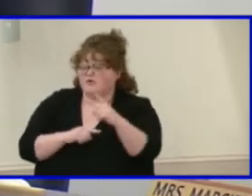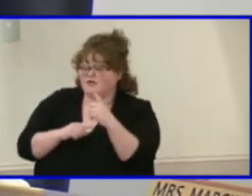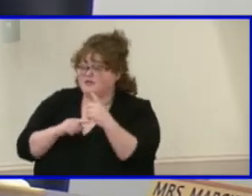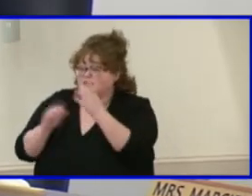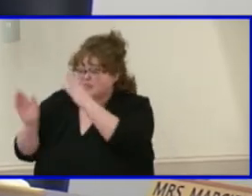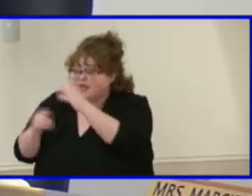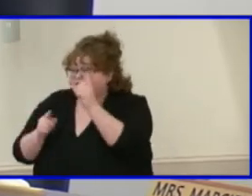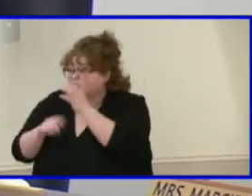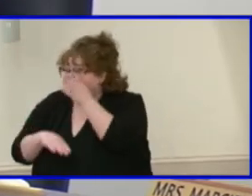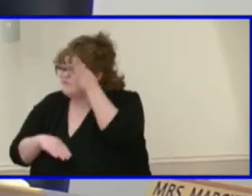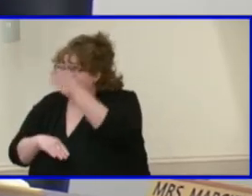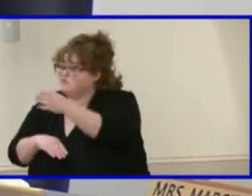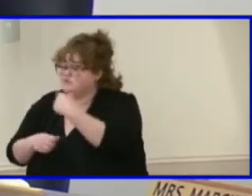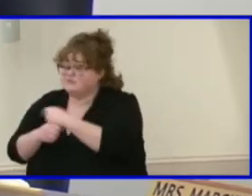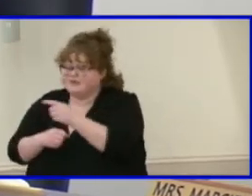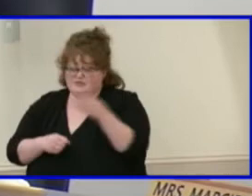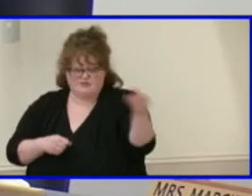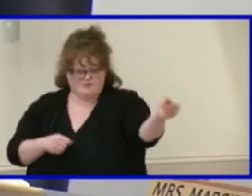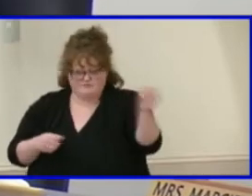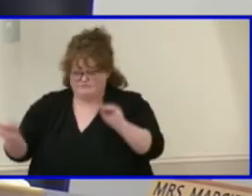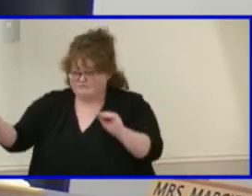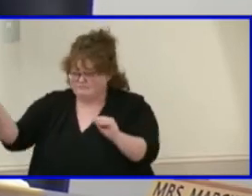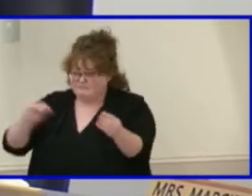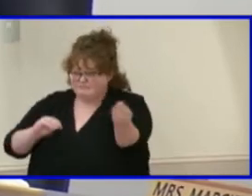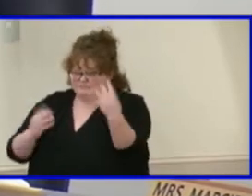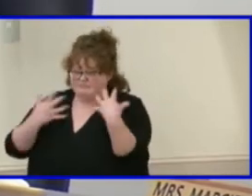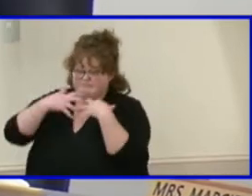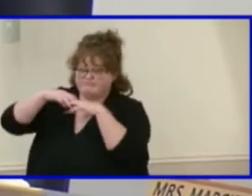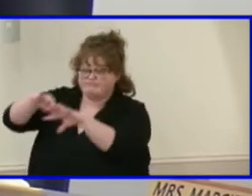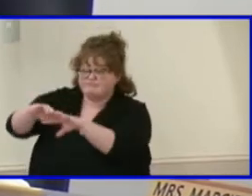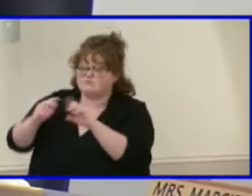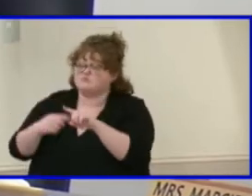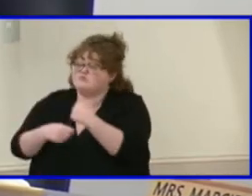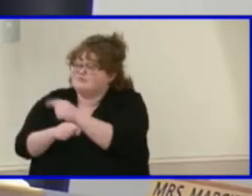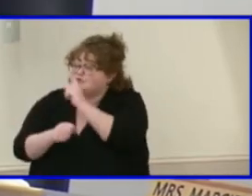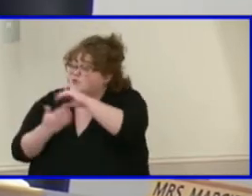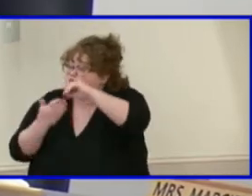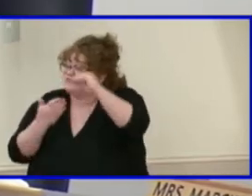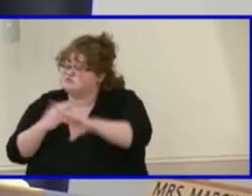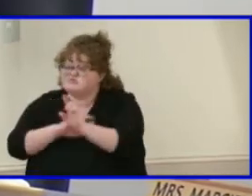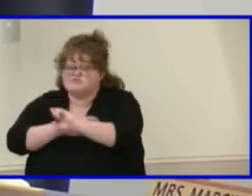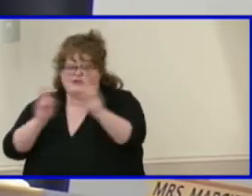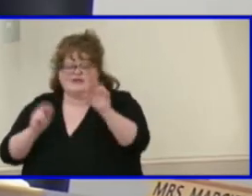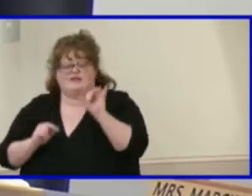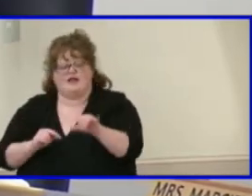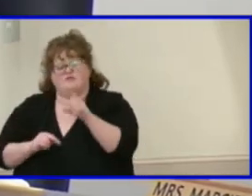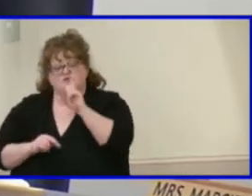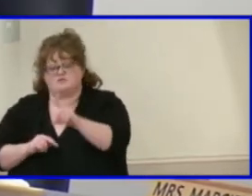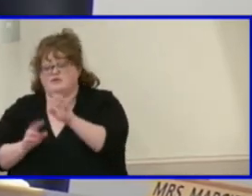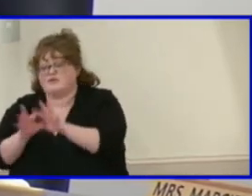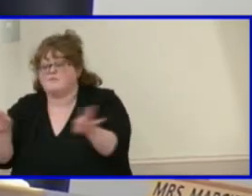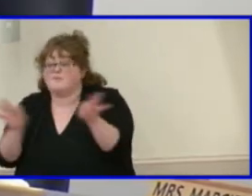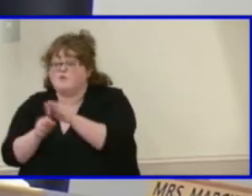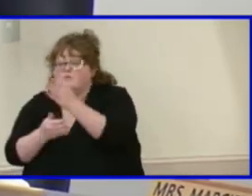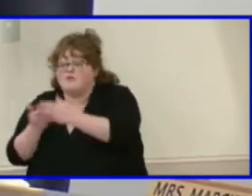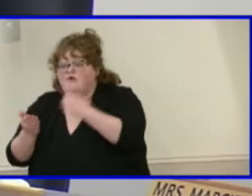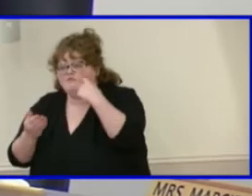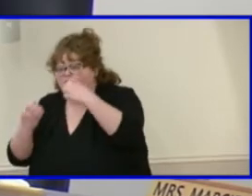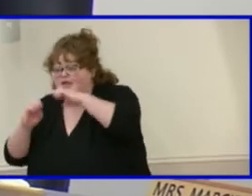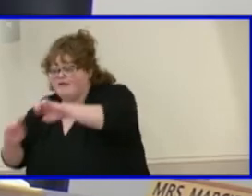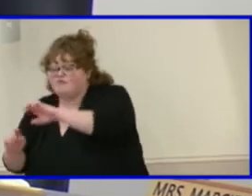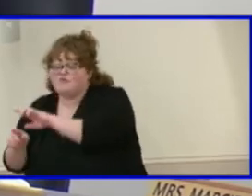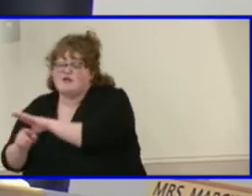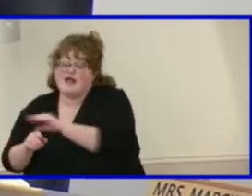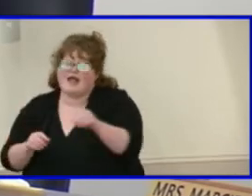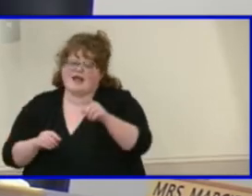help, um, our students on that trajectory to being life ready. So that was certainly part of the effort here with the course guide, but also just the fine